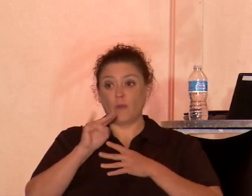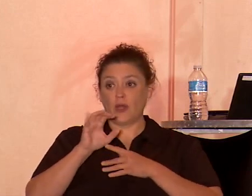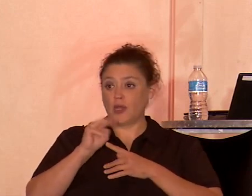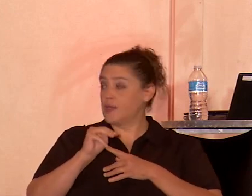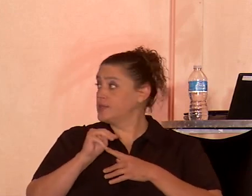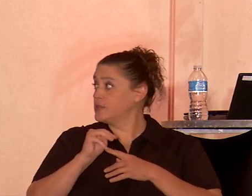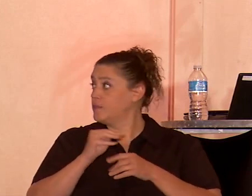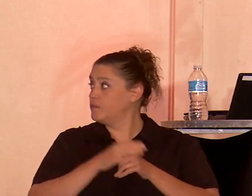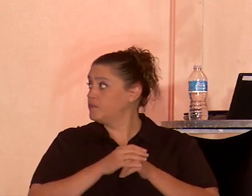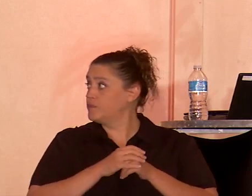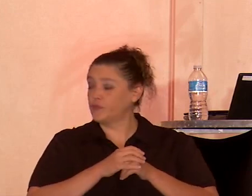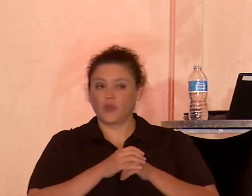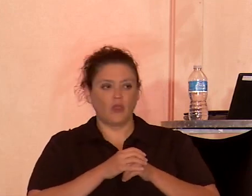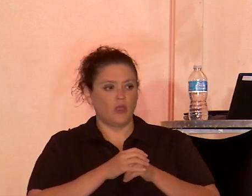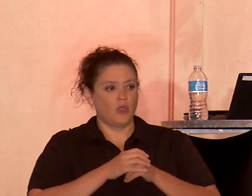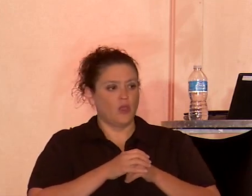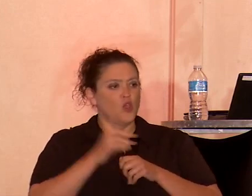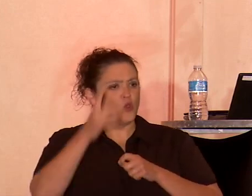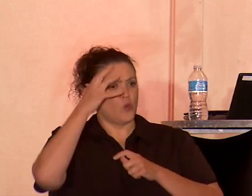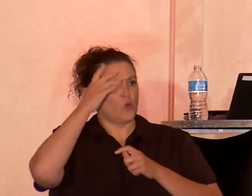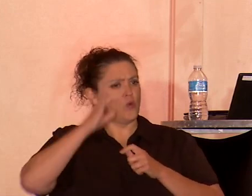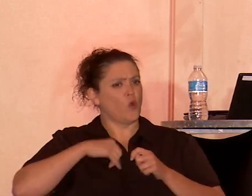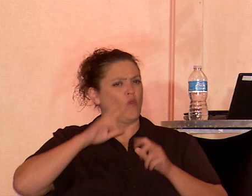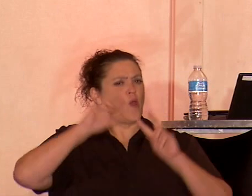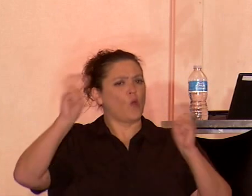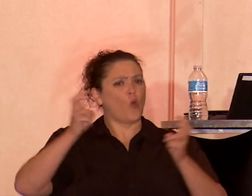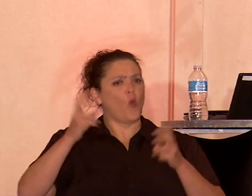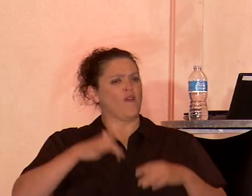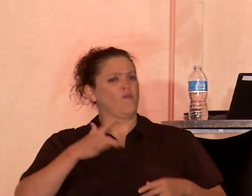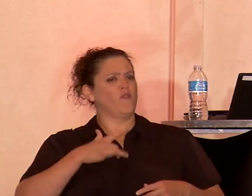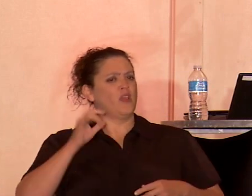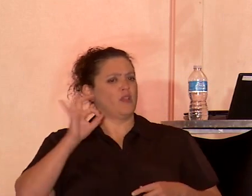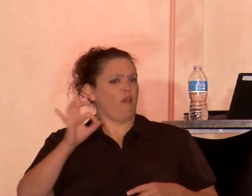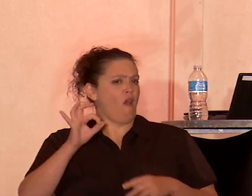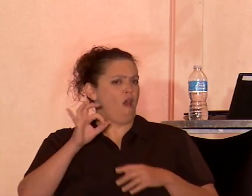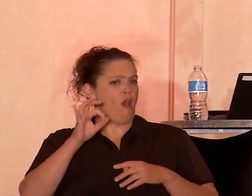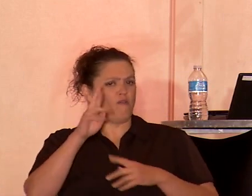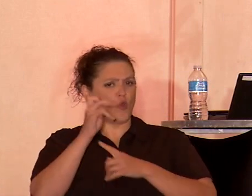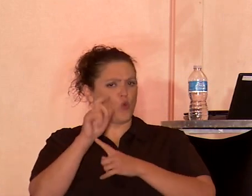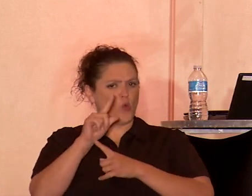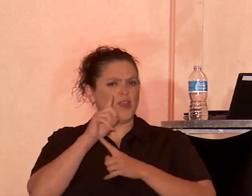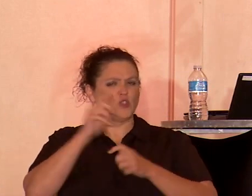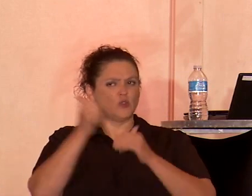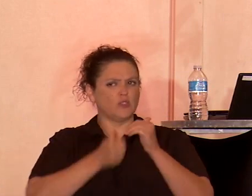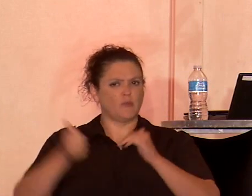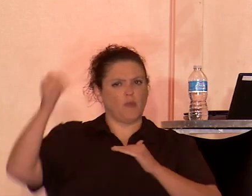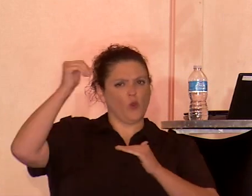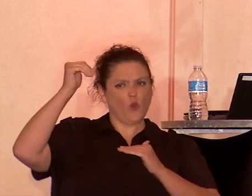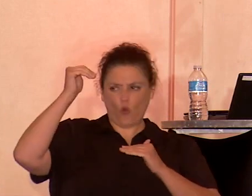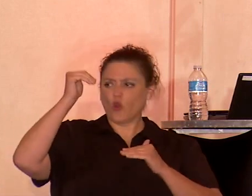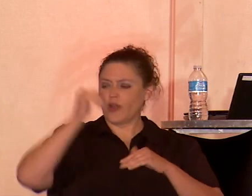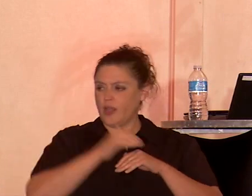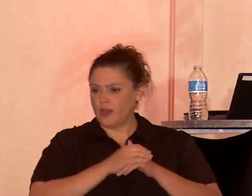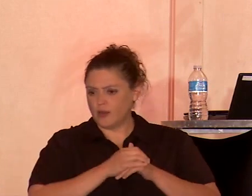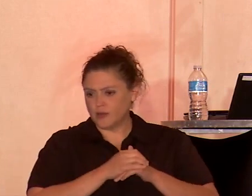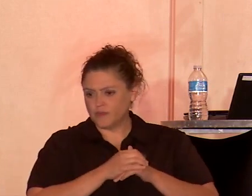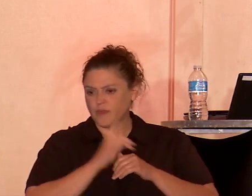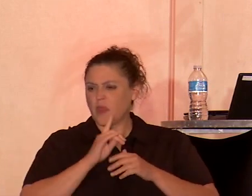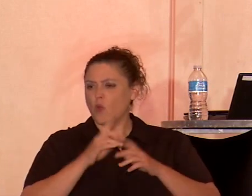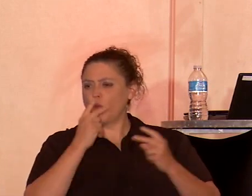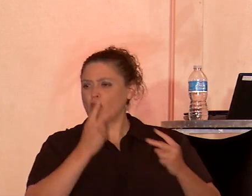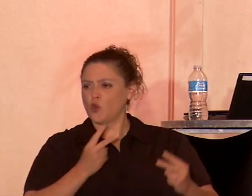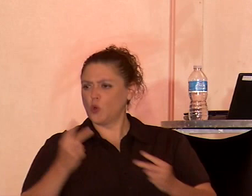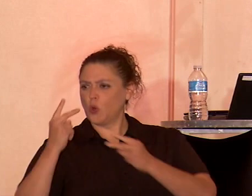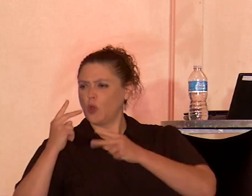Michelle Newman notes that, quote, The feelings of racial superiority that Anglo-Protestants nurtured concerning their ancestry,